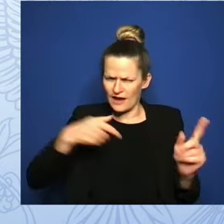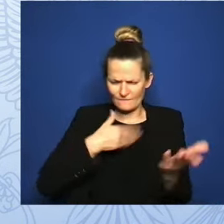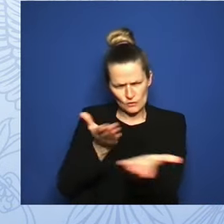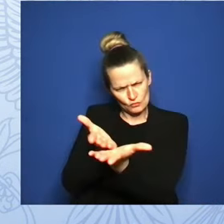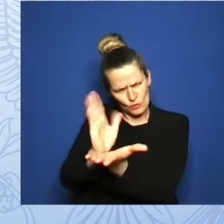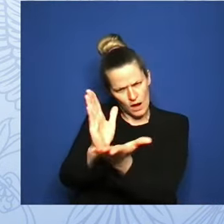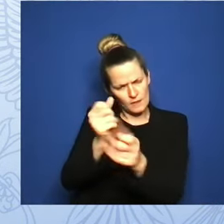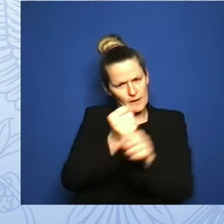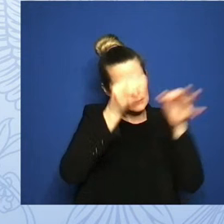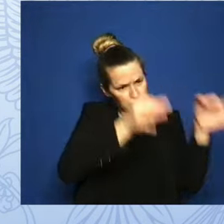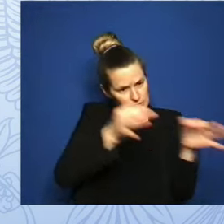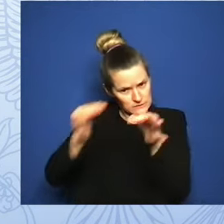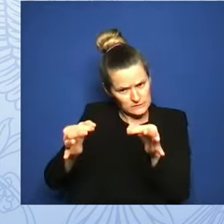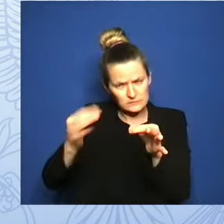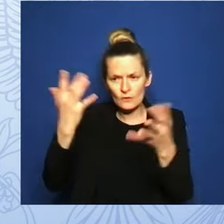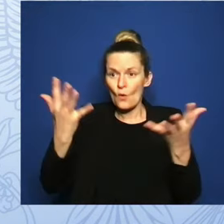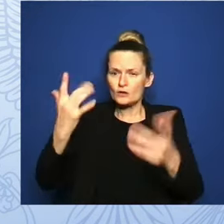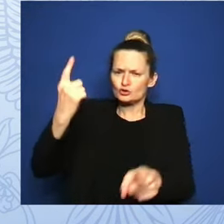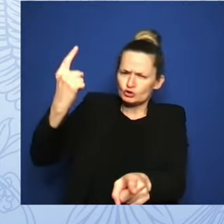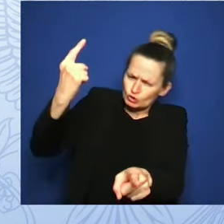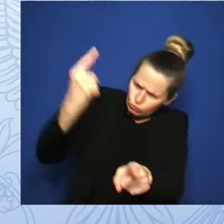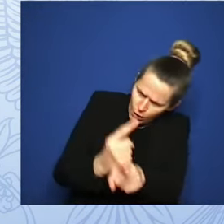conversation with their physician.